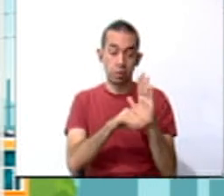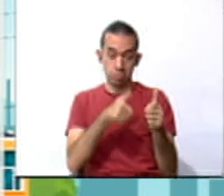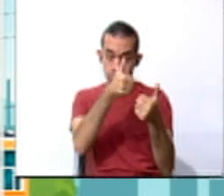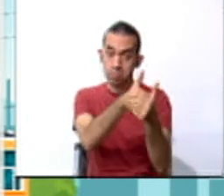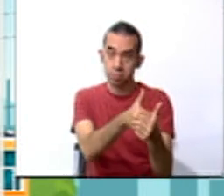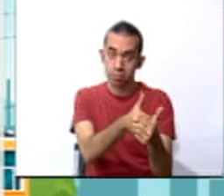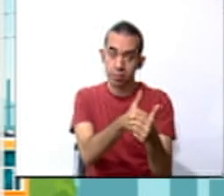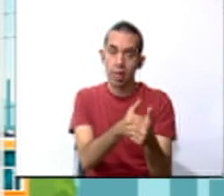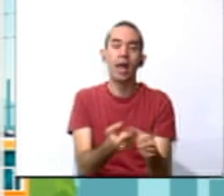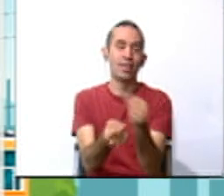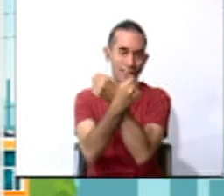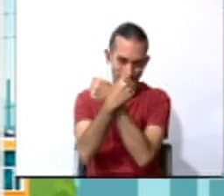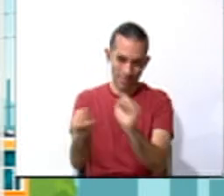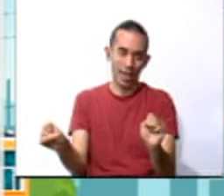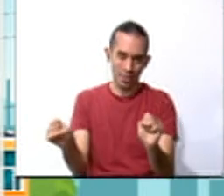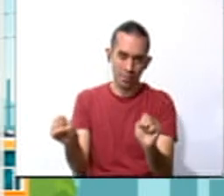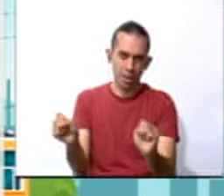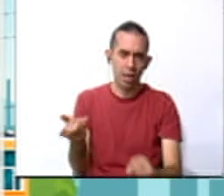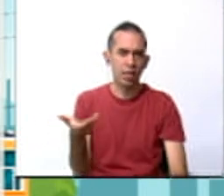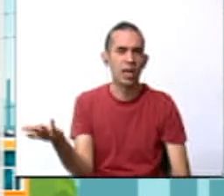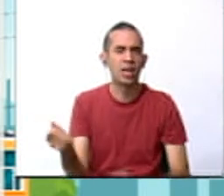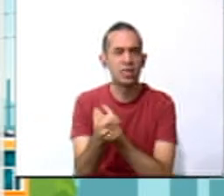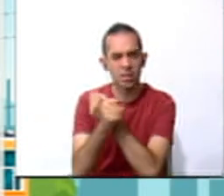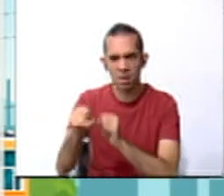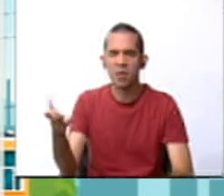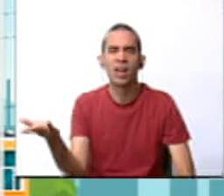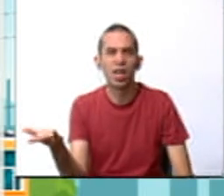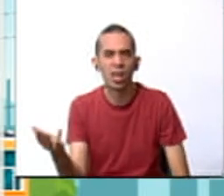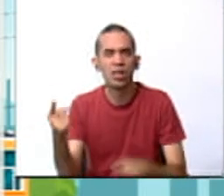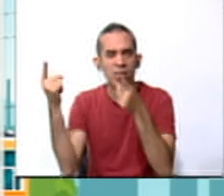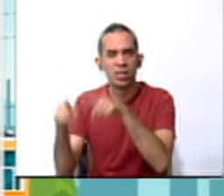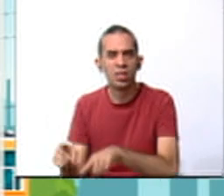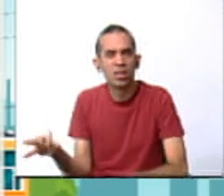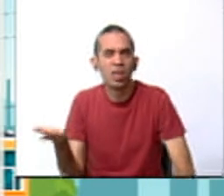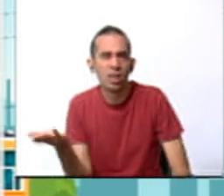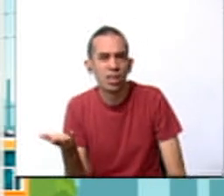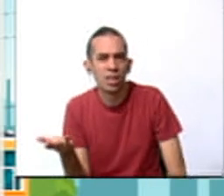will be safe from this natural disaster. What is it?